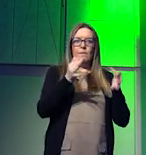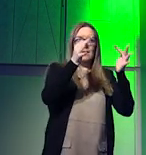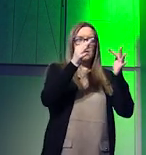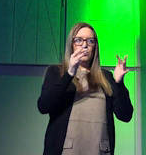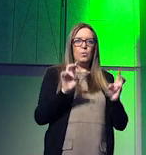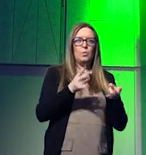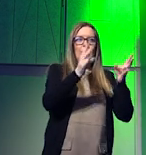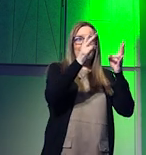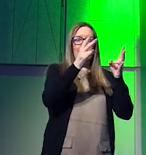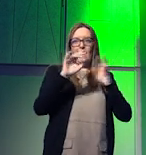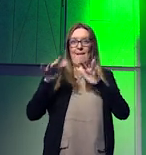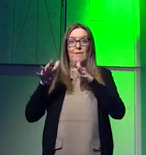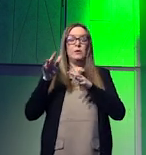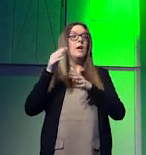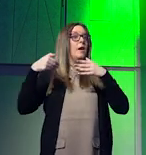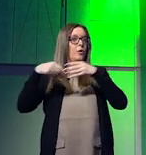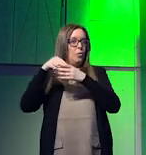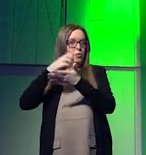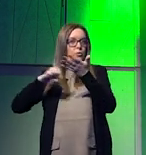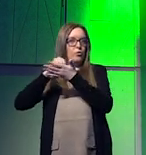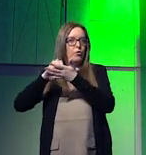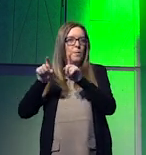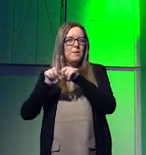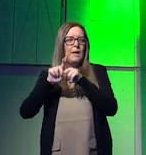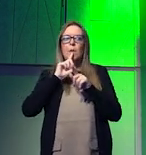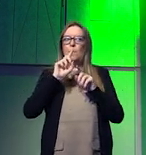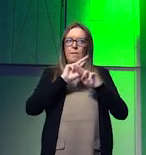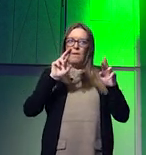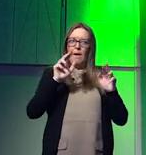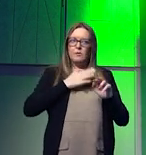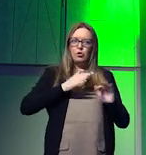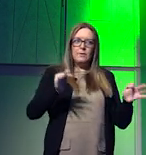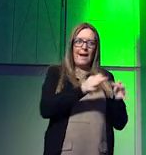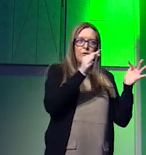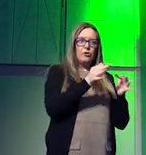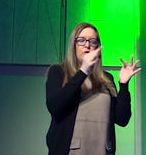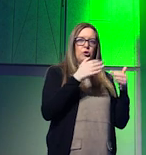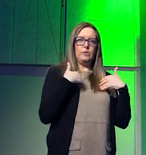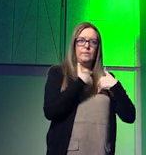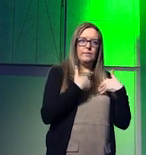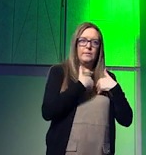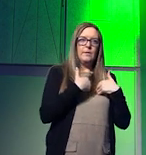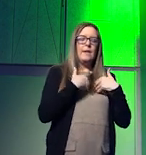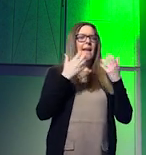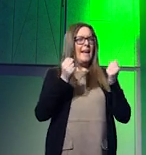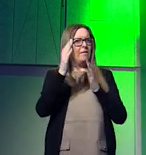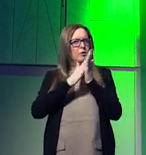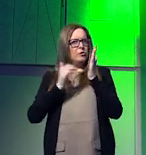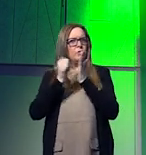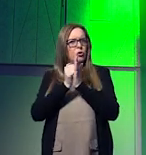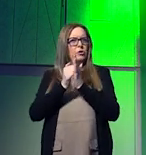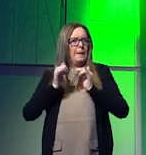including in europe but it's not just agriculture which is obviously concerned it's also industrial capacities